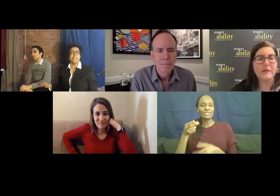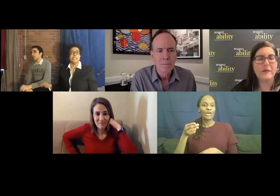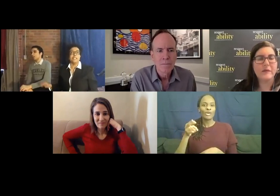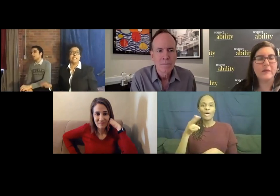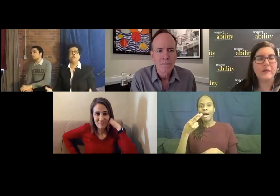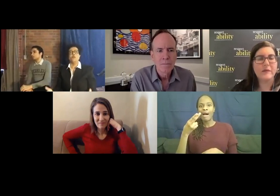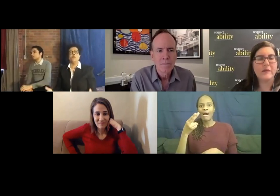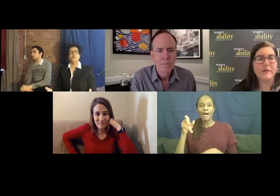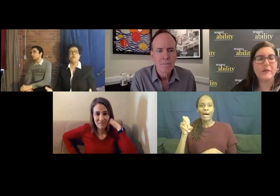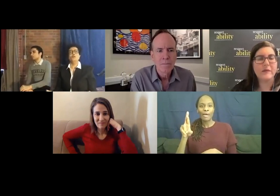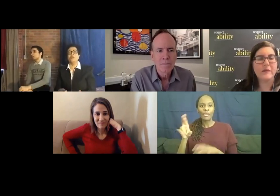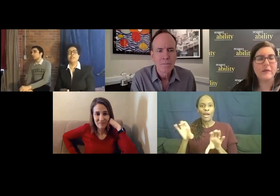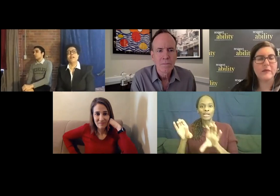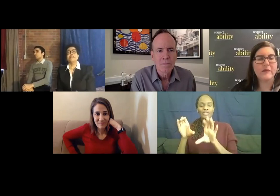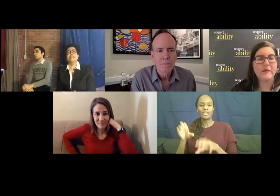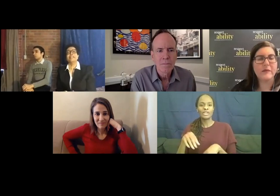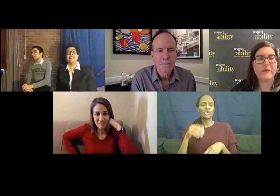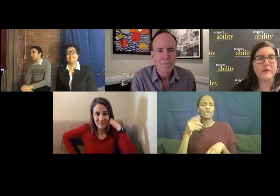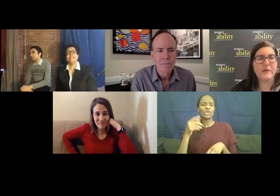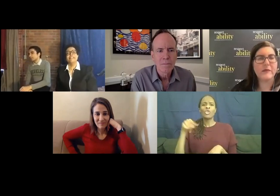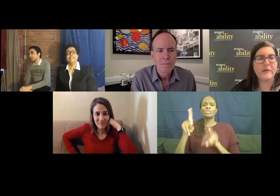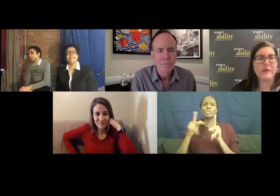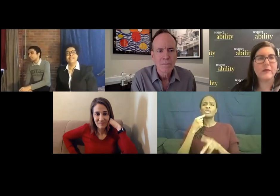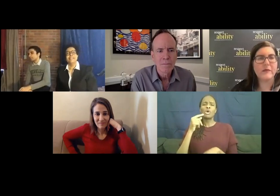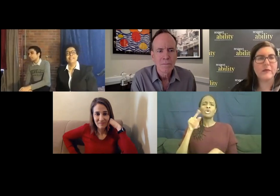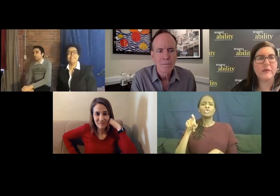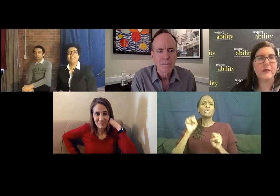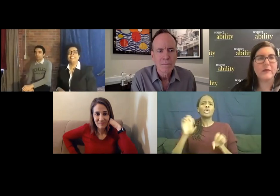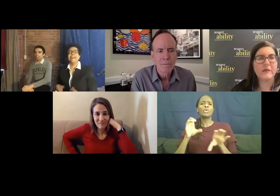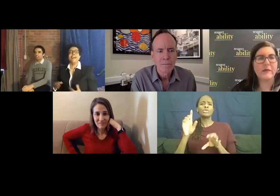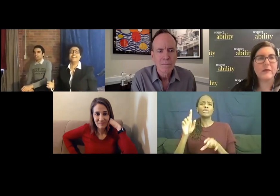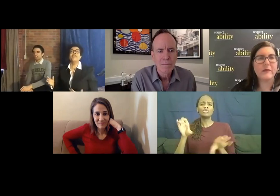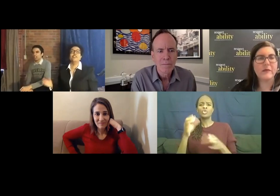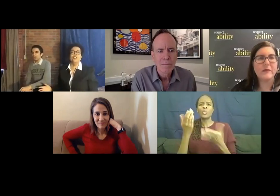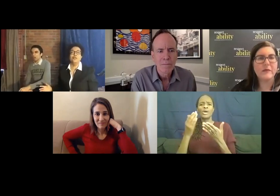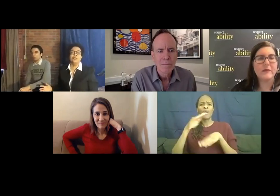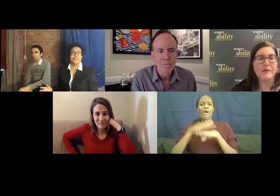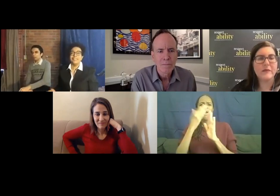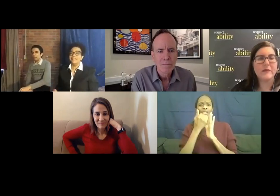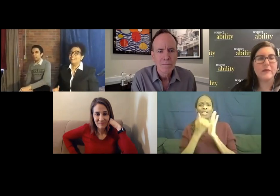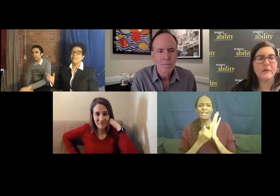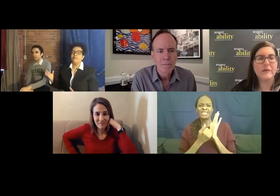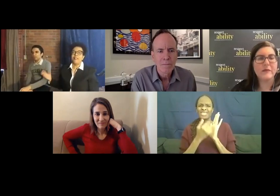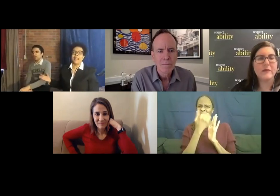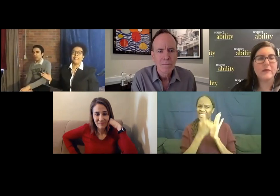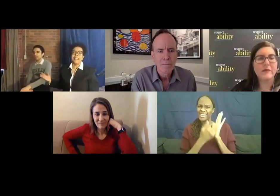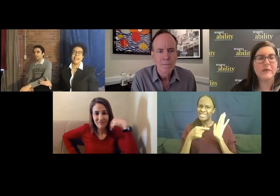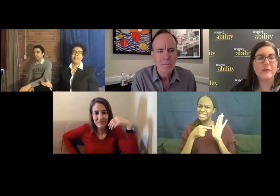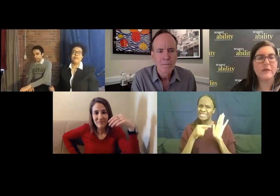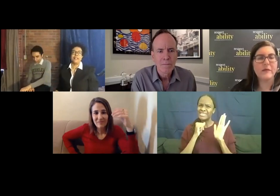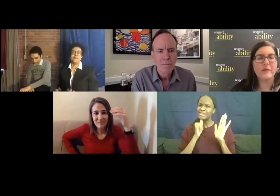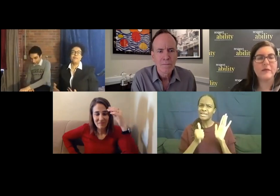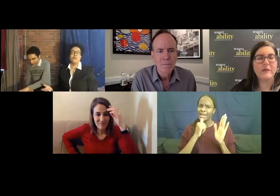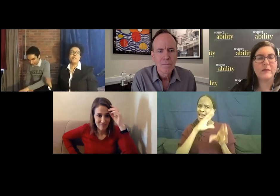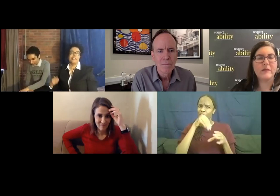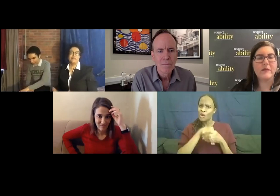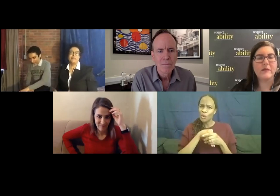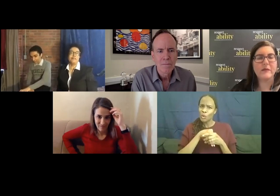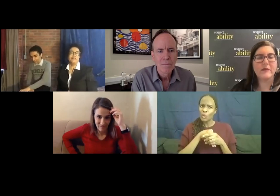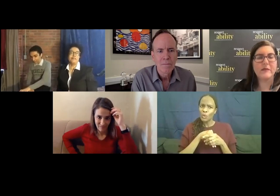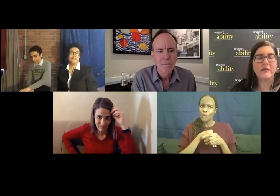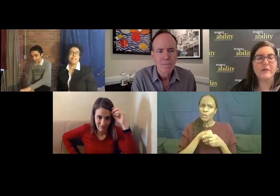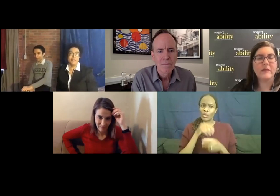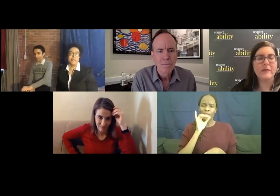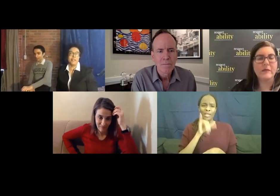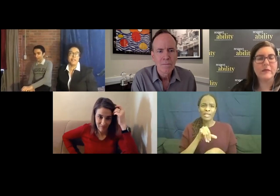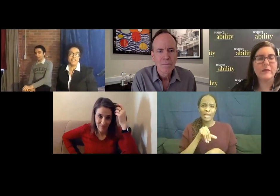there, they would say, well, you could only do what's on this list. And the list did not include the fact that Adam has poor receptive